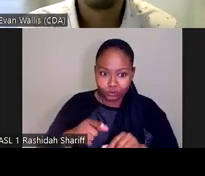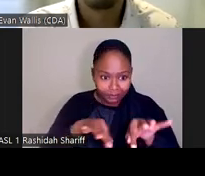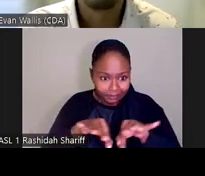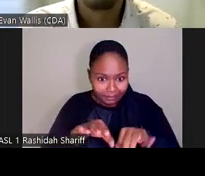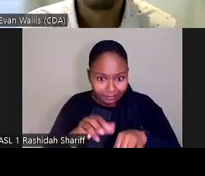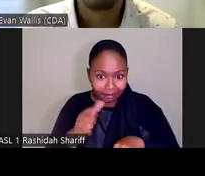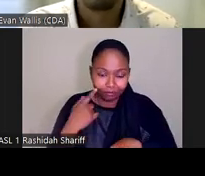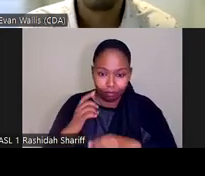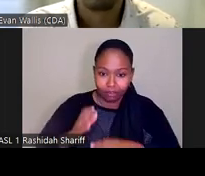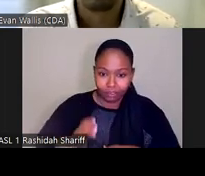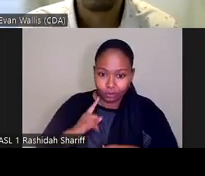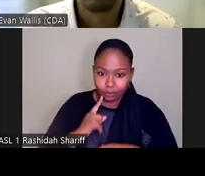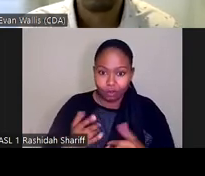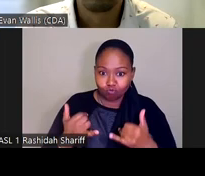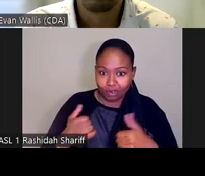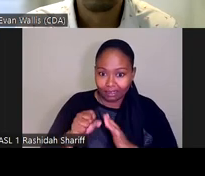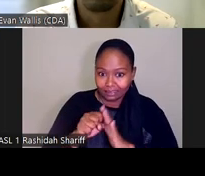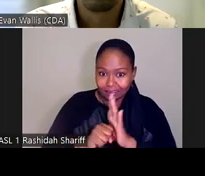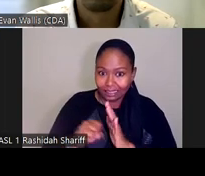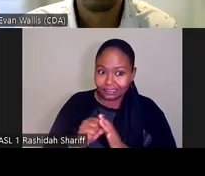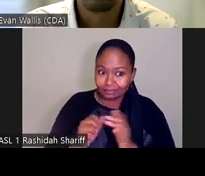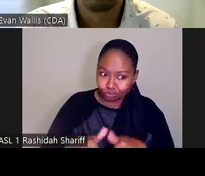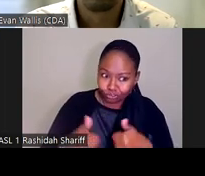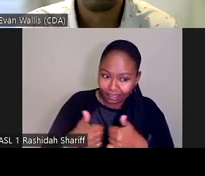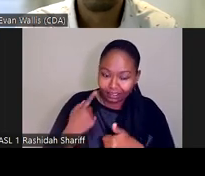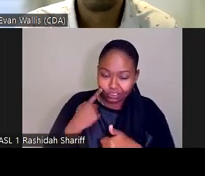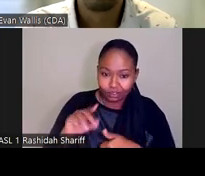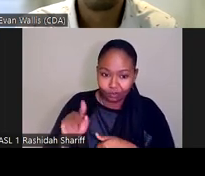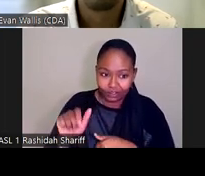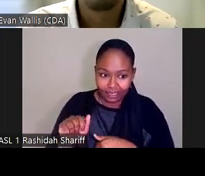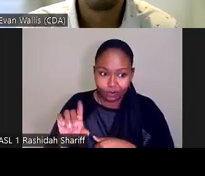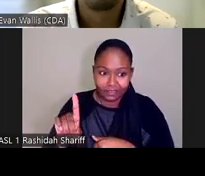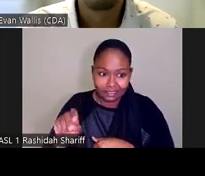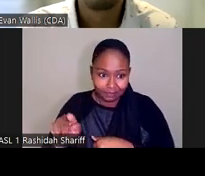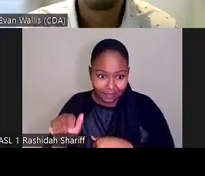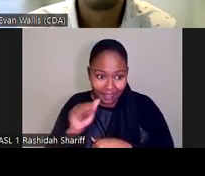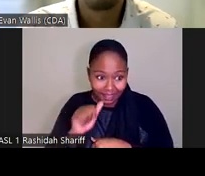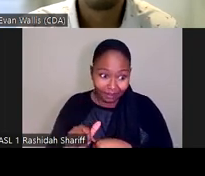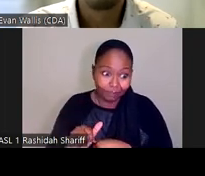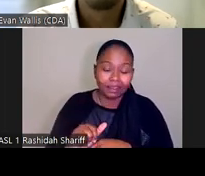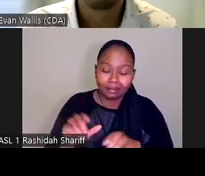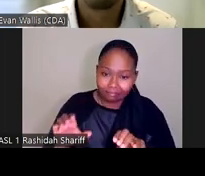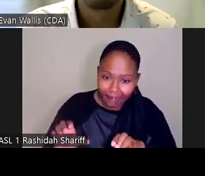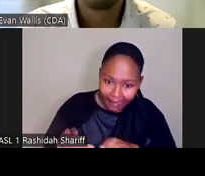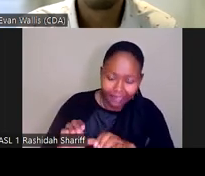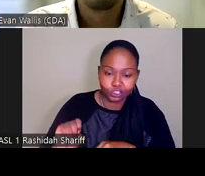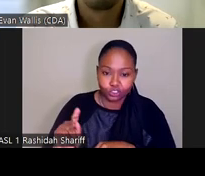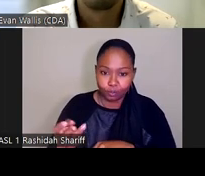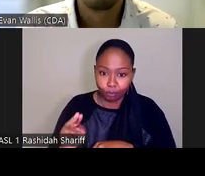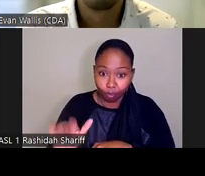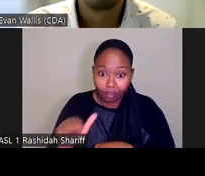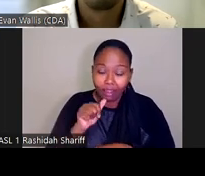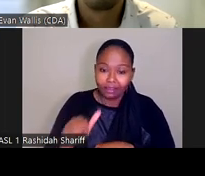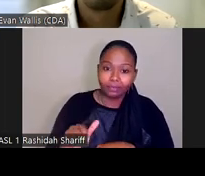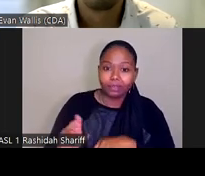Also with the current as a state, it makes it a bit more challenging for the data on the DDA to be actionable. And part of the reason is that the data could be more user